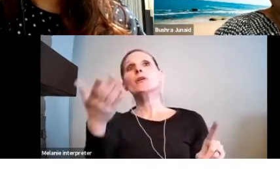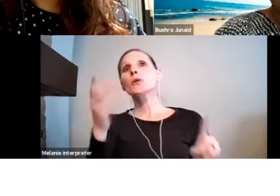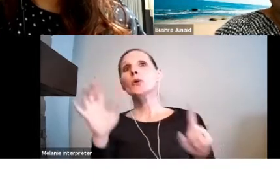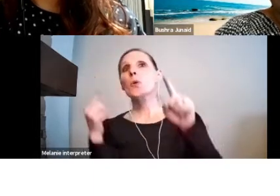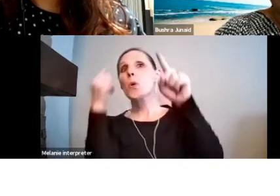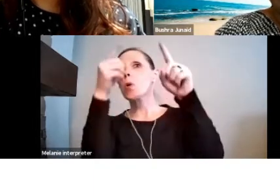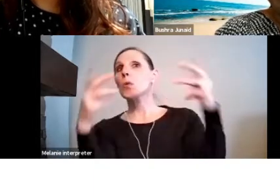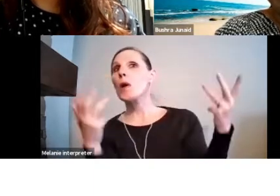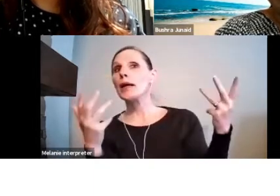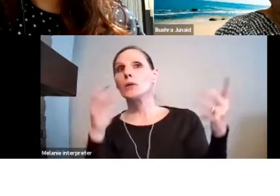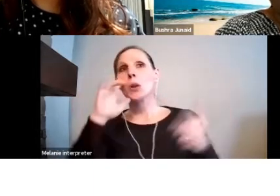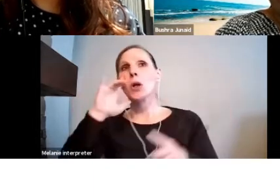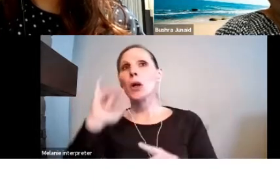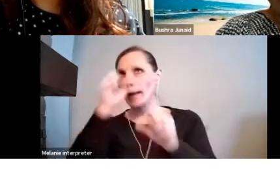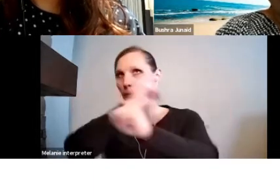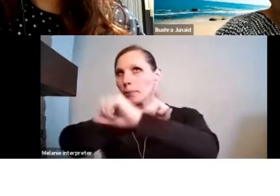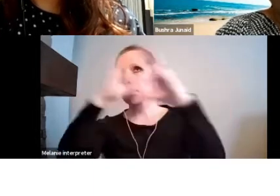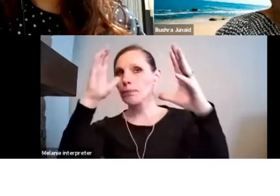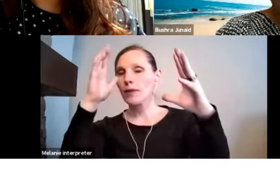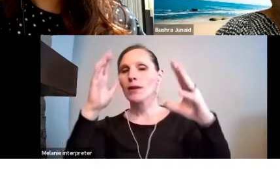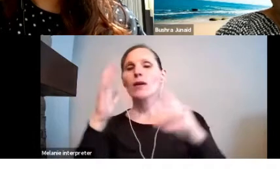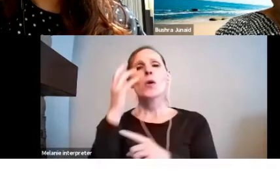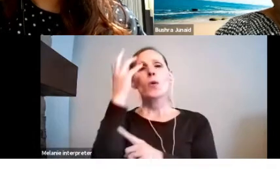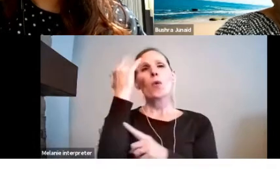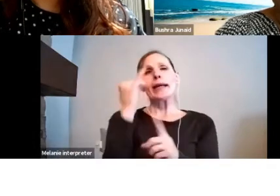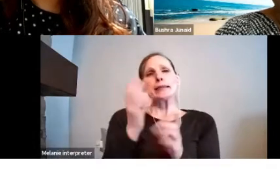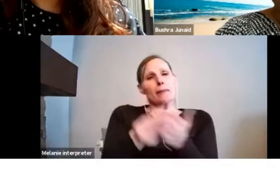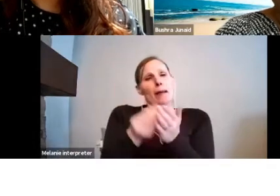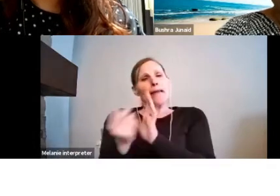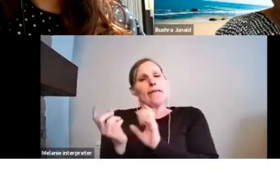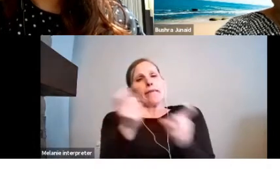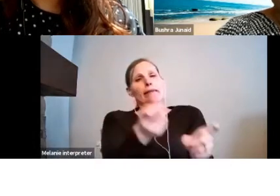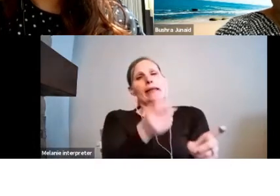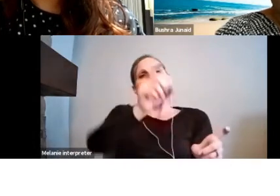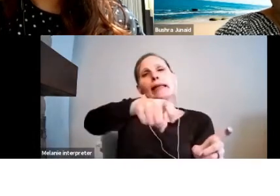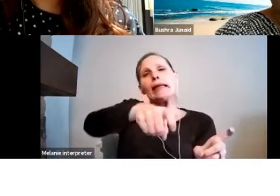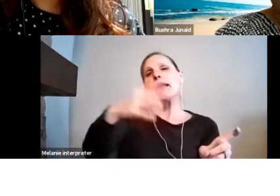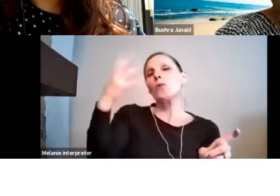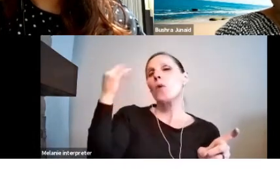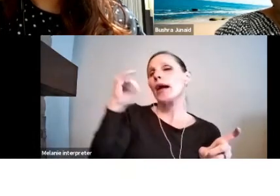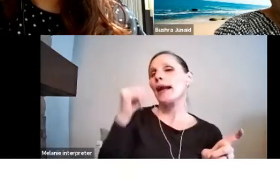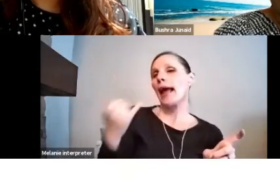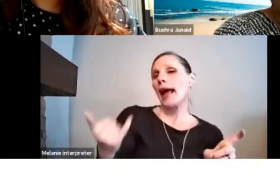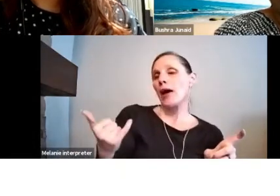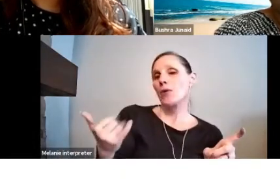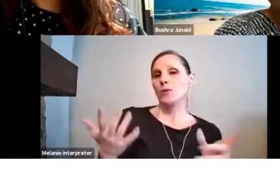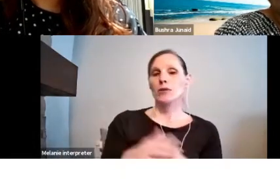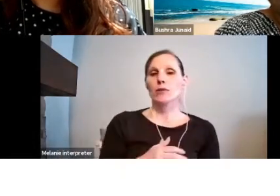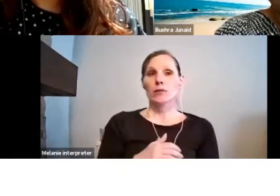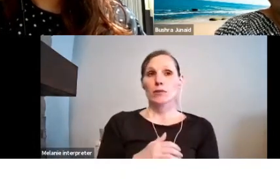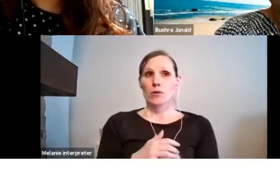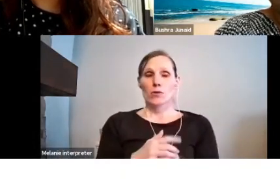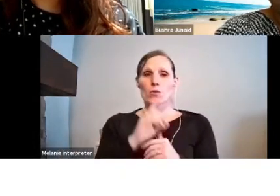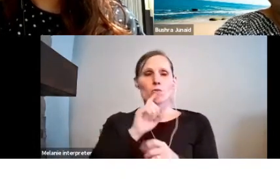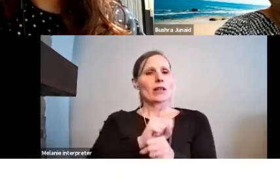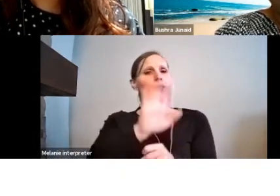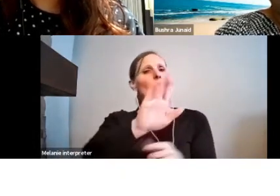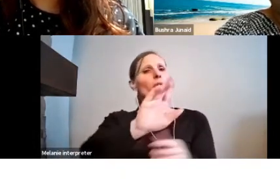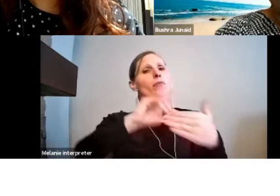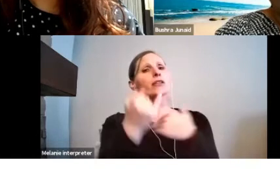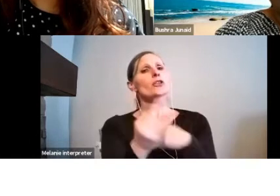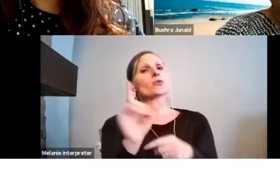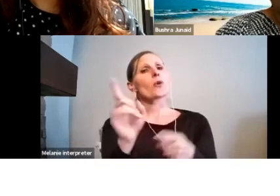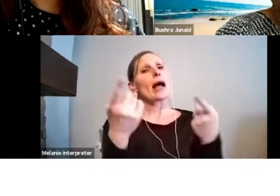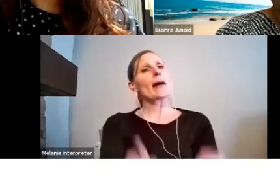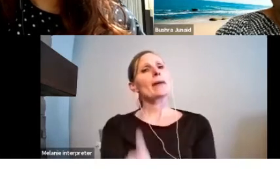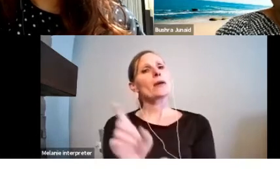Why is the project needed and why now? Where will the project take place? And what are the key steps or stages